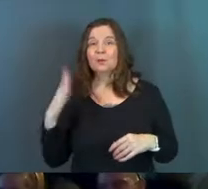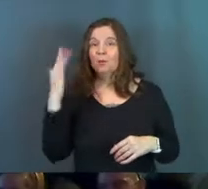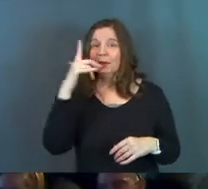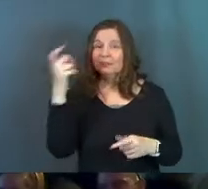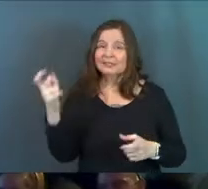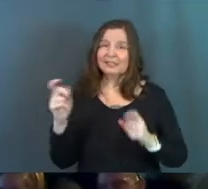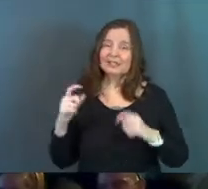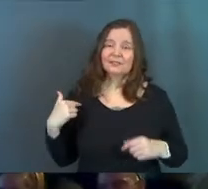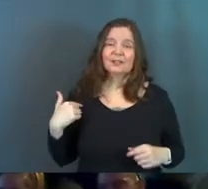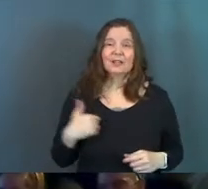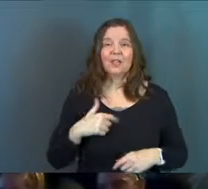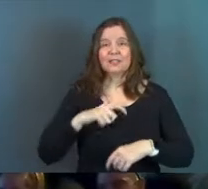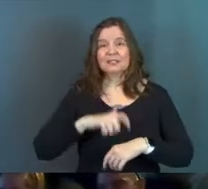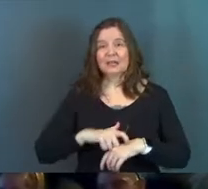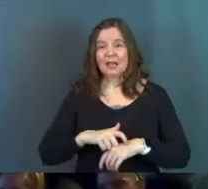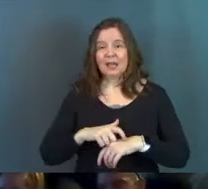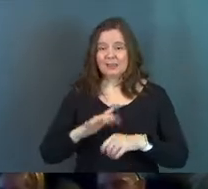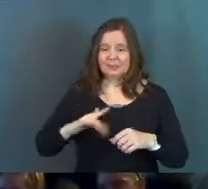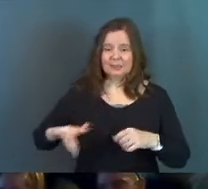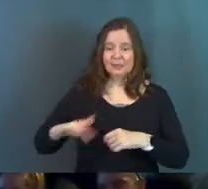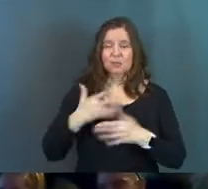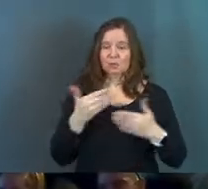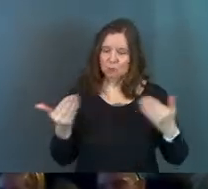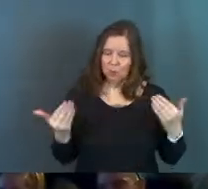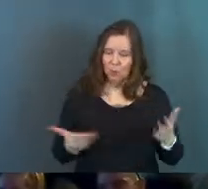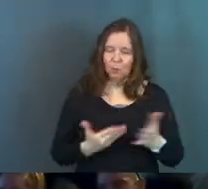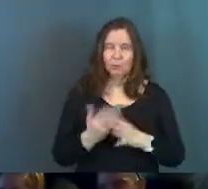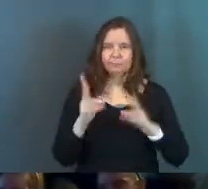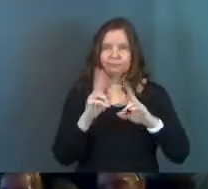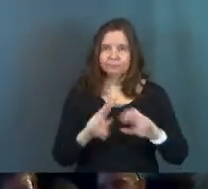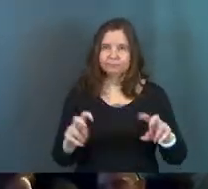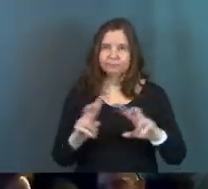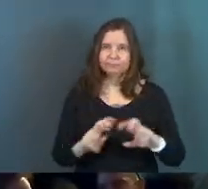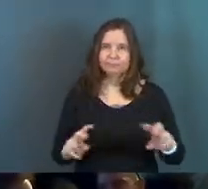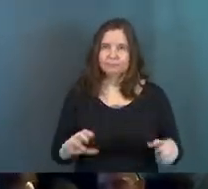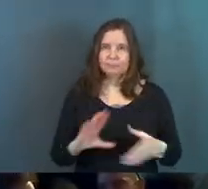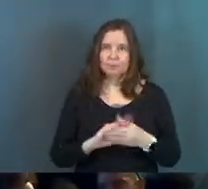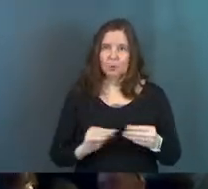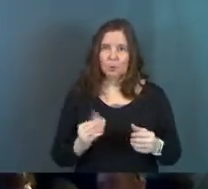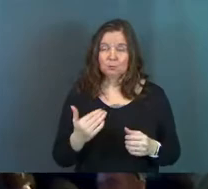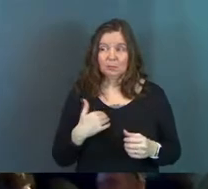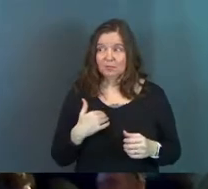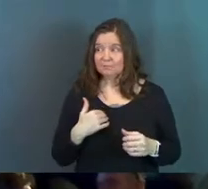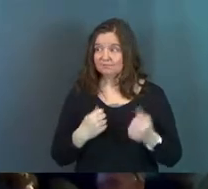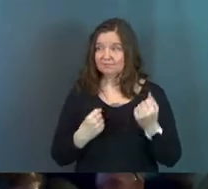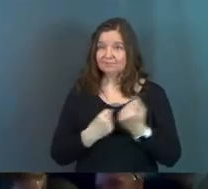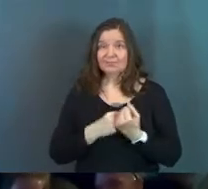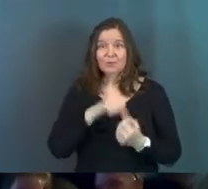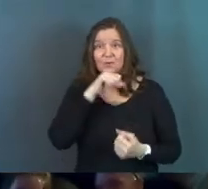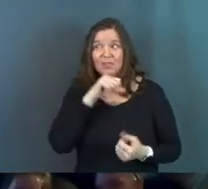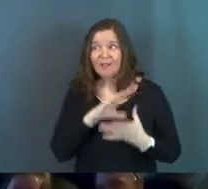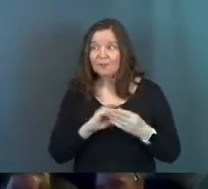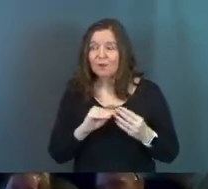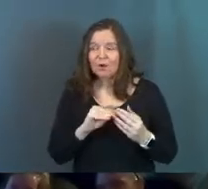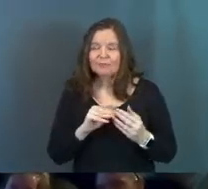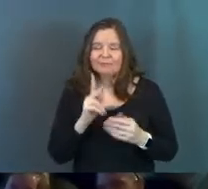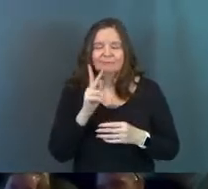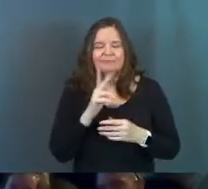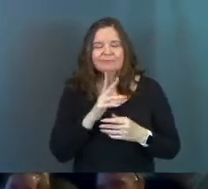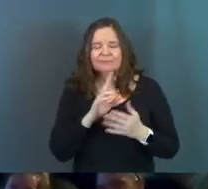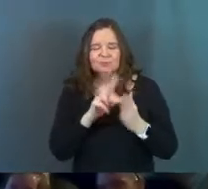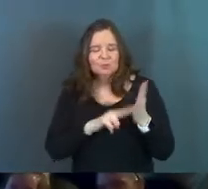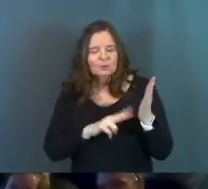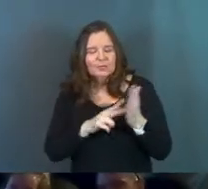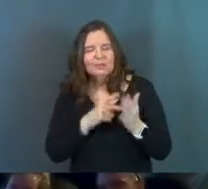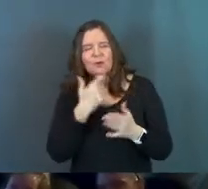because it gives us the time and the space to just kind of go through the story of Easter. Is anybody a fan of just stories? Like you just love listening to,